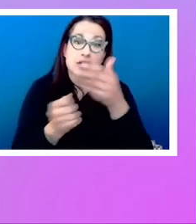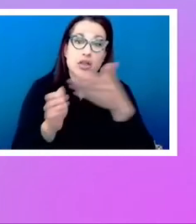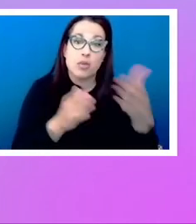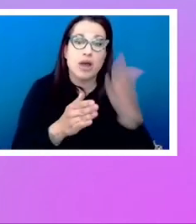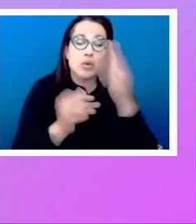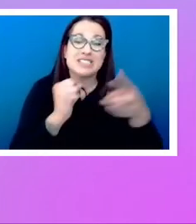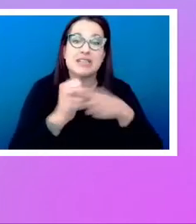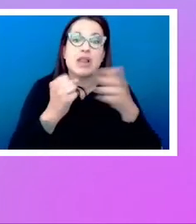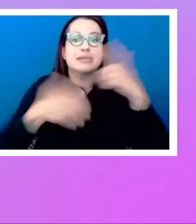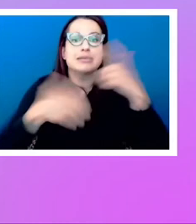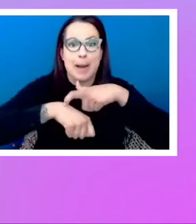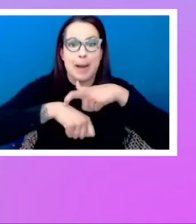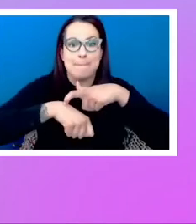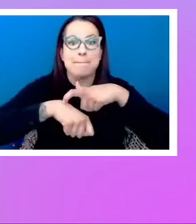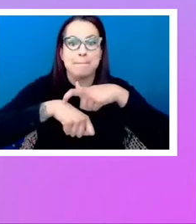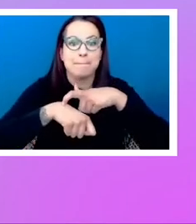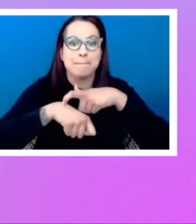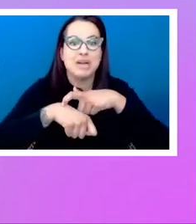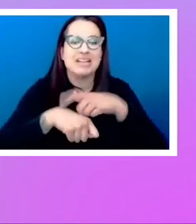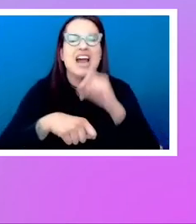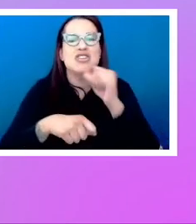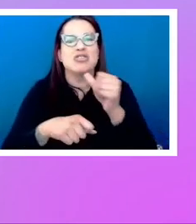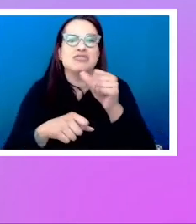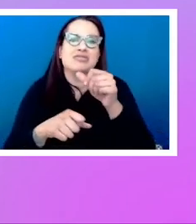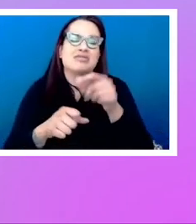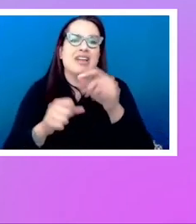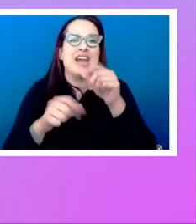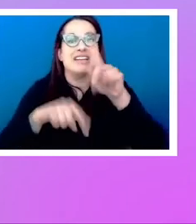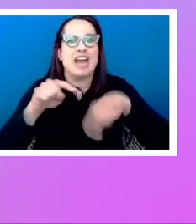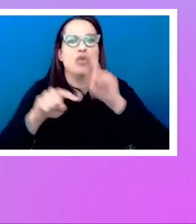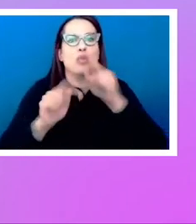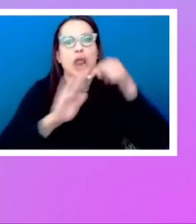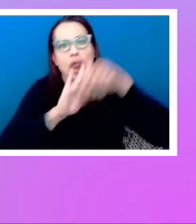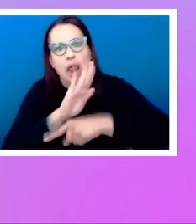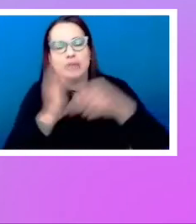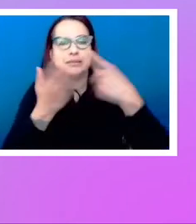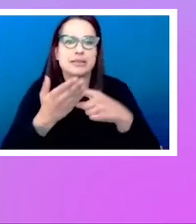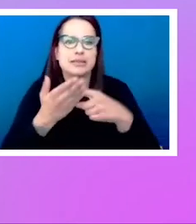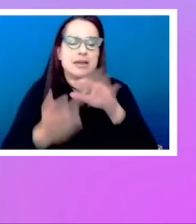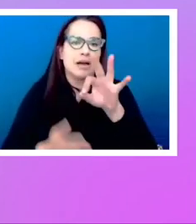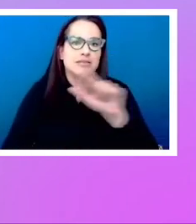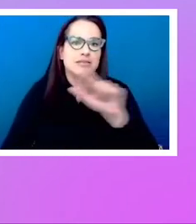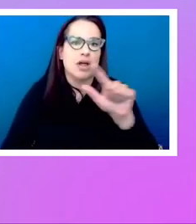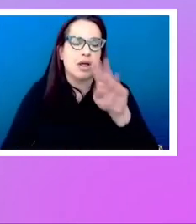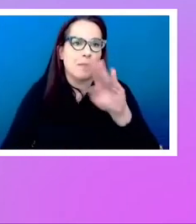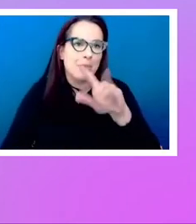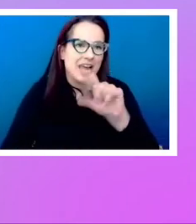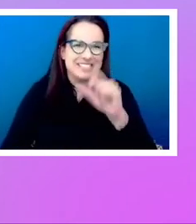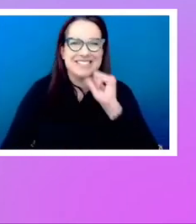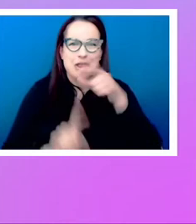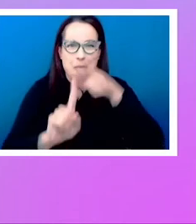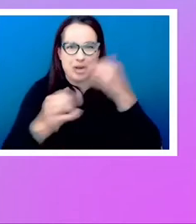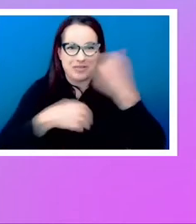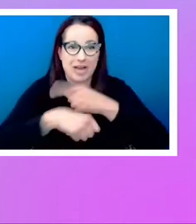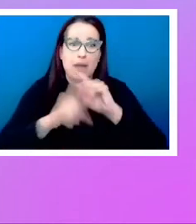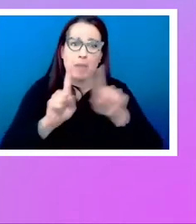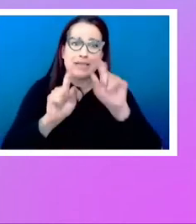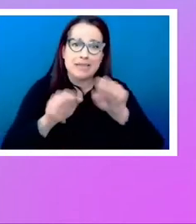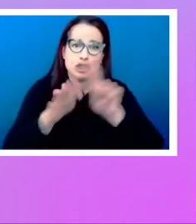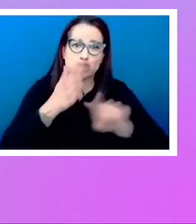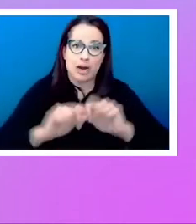of time. And I don't have a lot of time to go into fallbacks today. It's not really the point of this talk, but I've got stuff online about this, but quite often